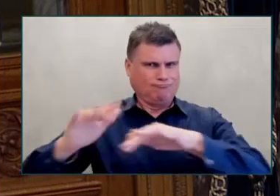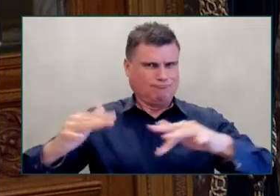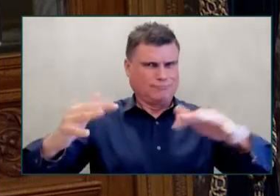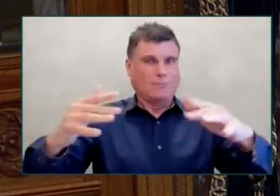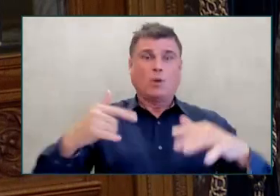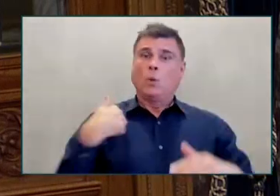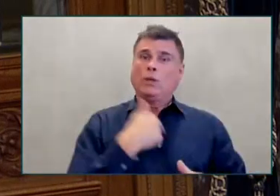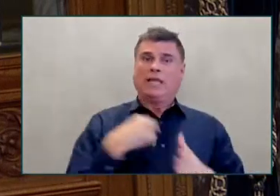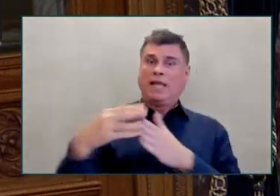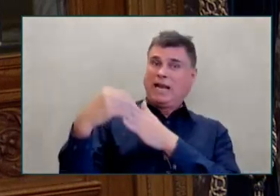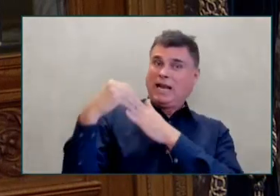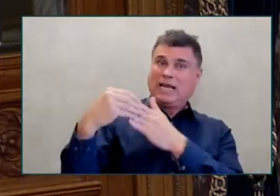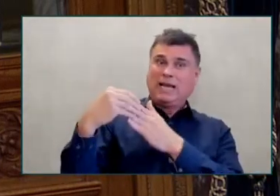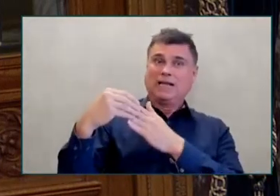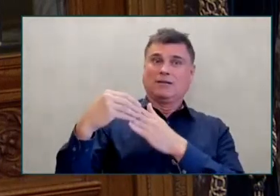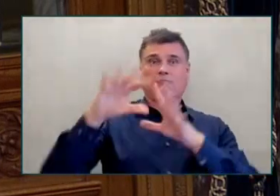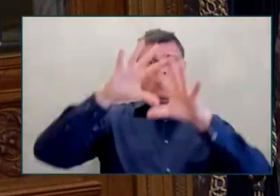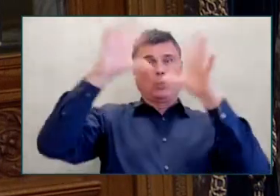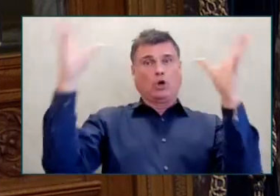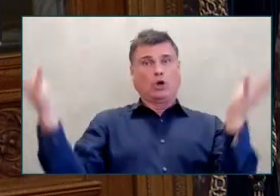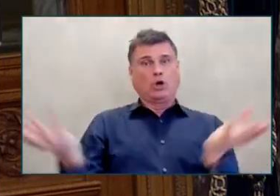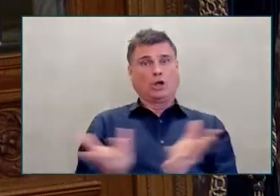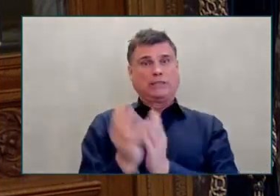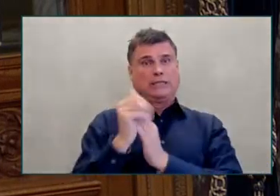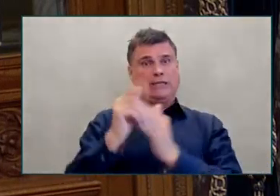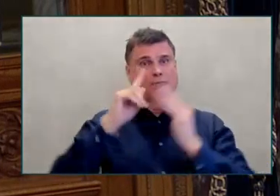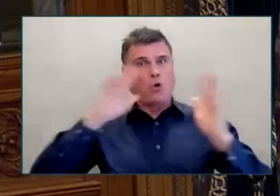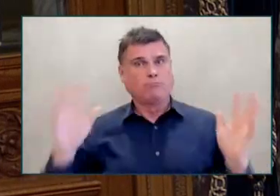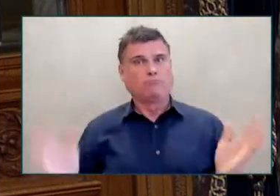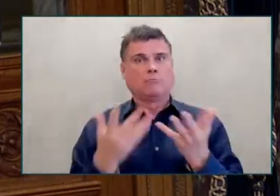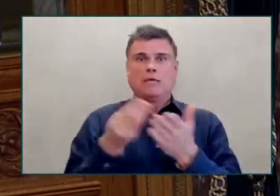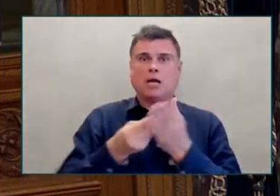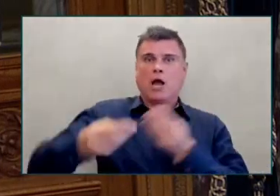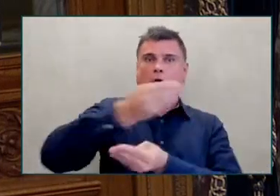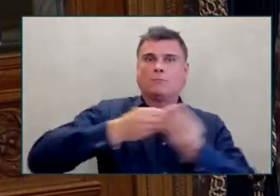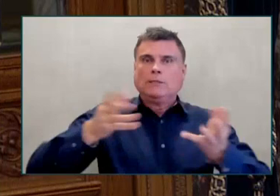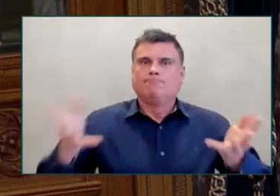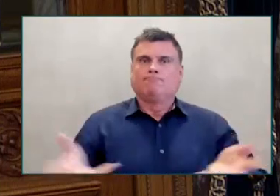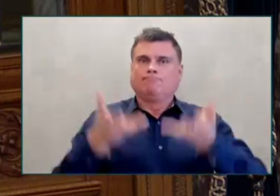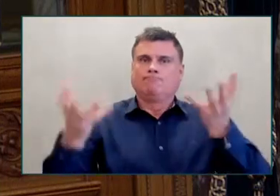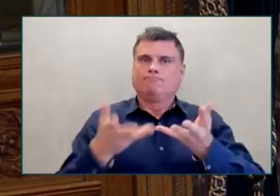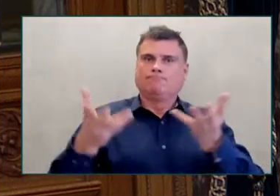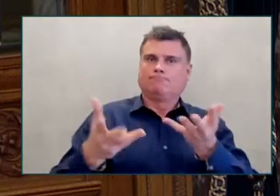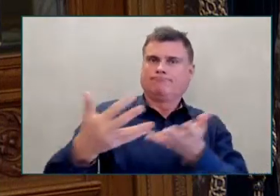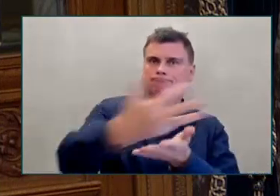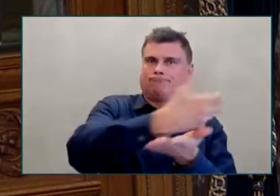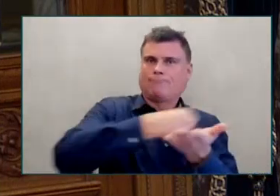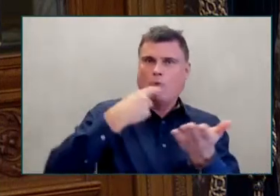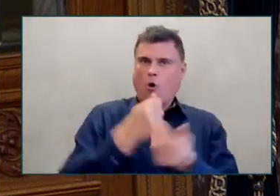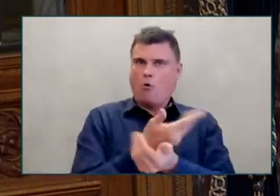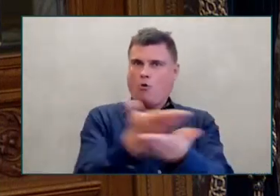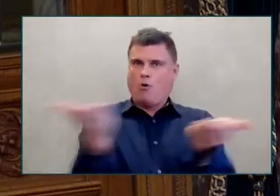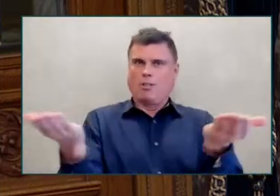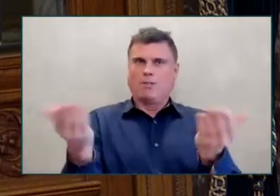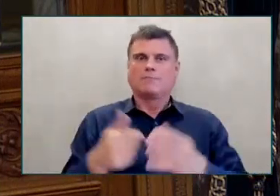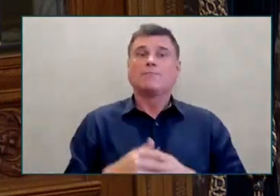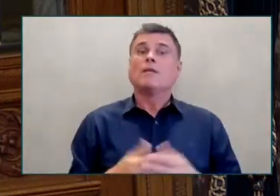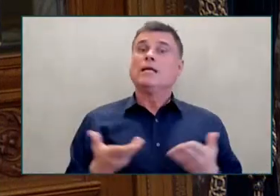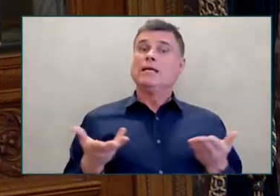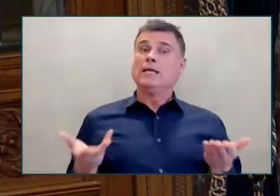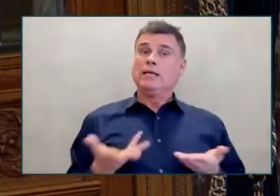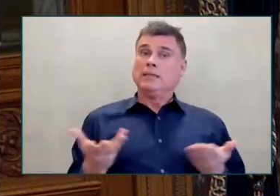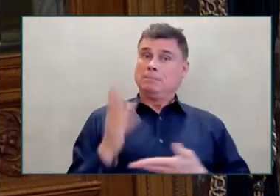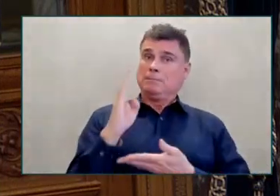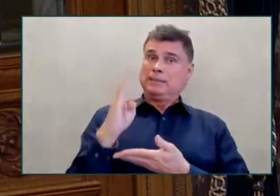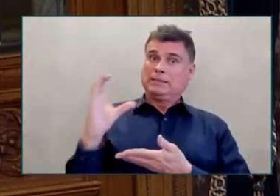economy and creates prosperity for everyone. We are one of the largest motion picture hubs in Canada and North America. We are the